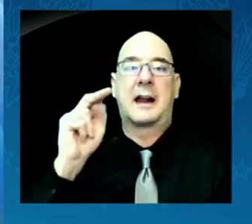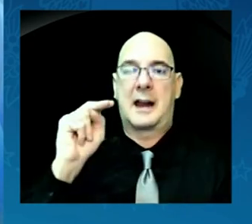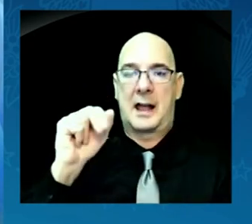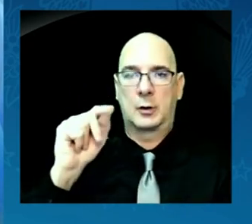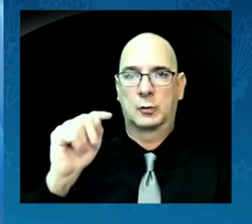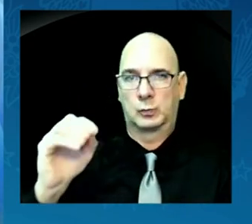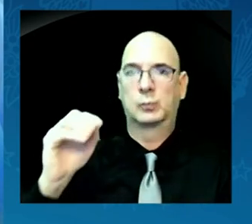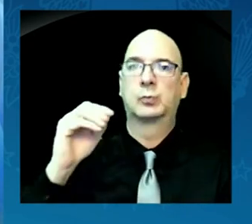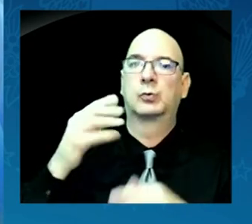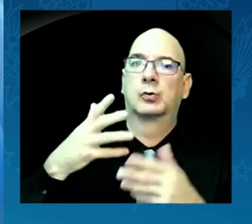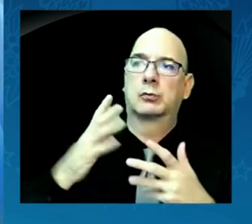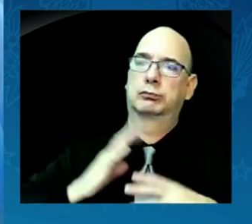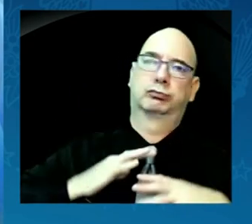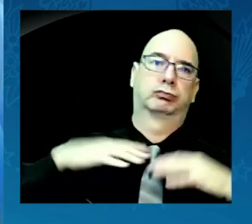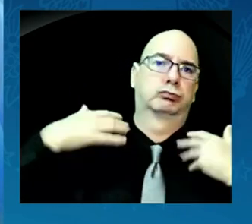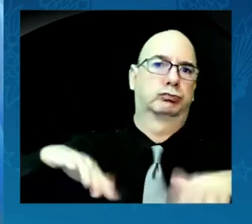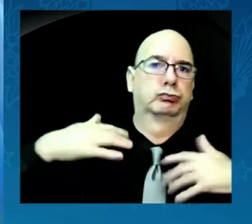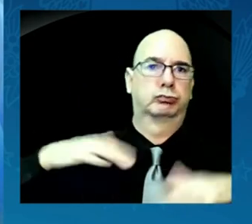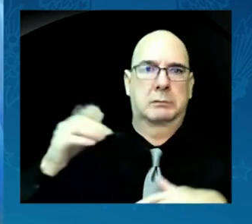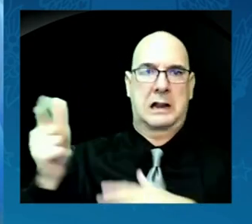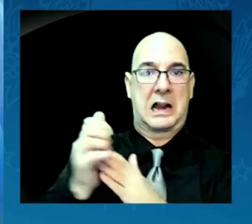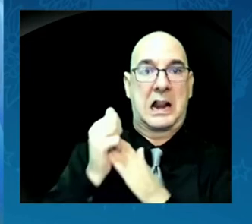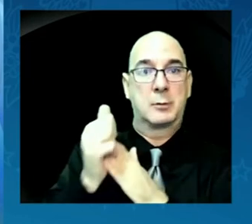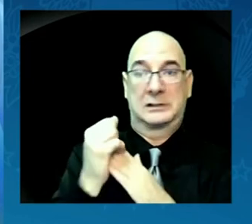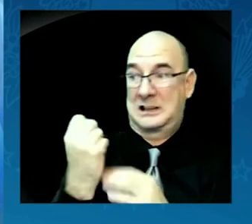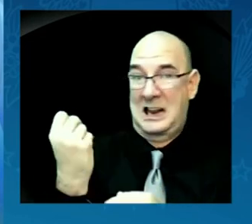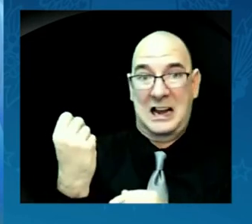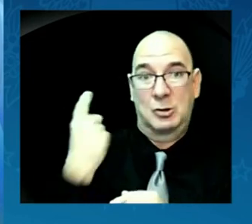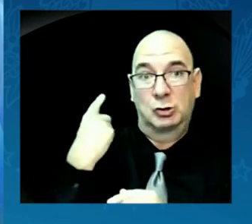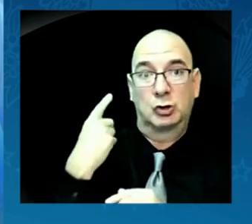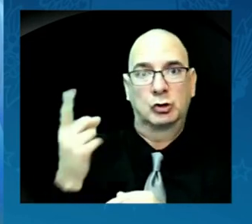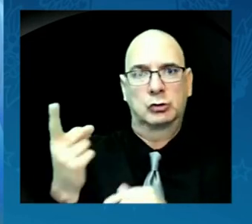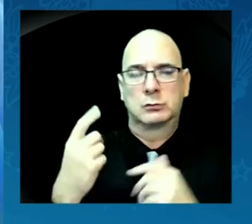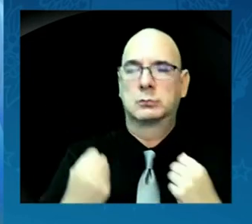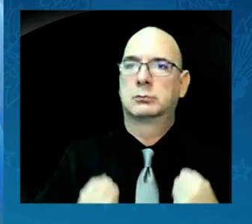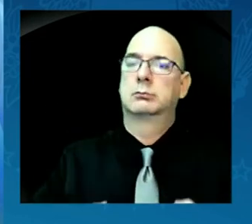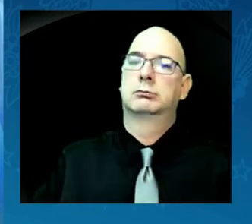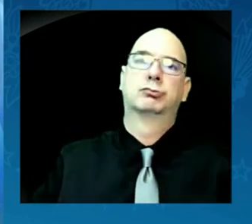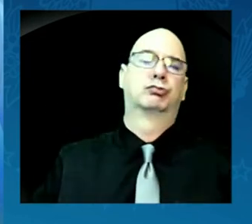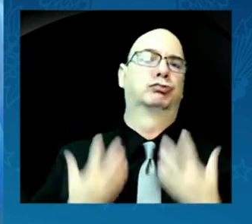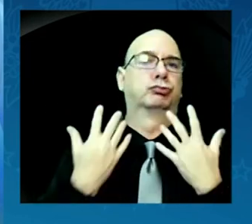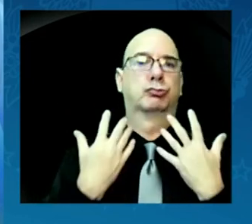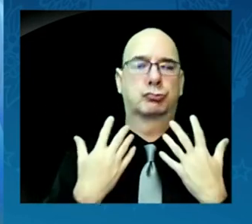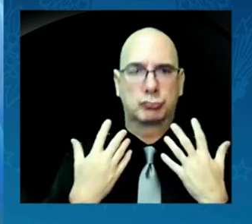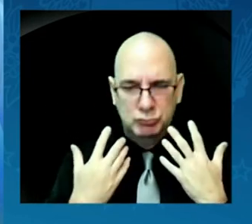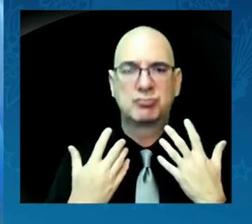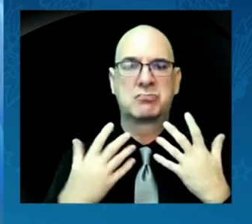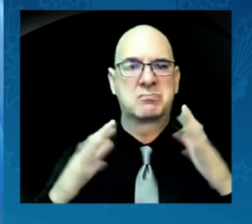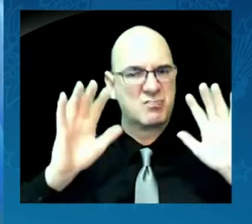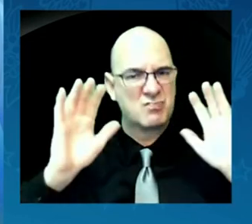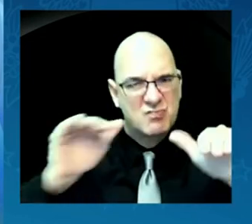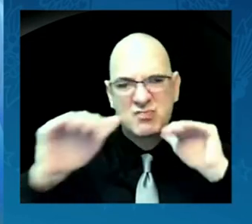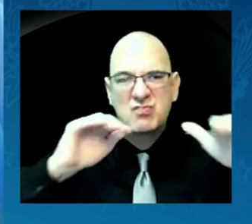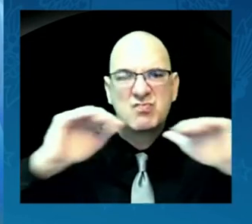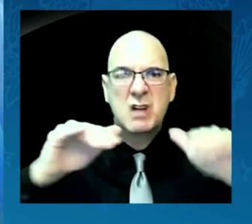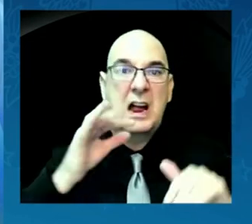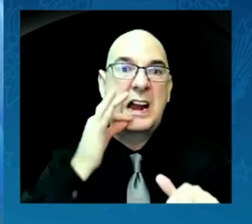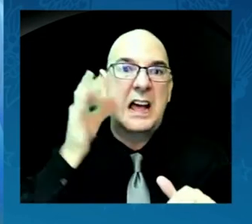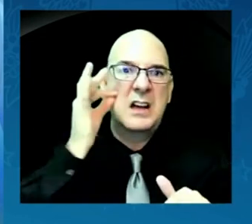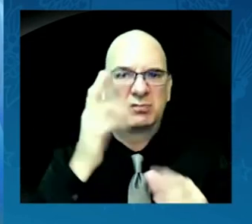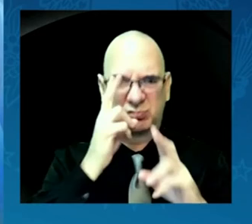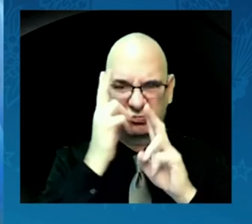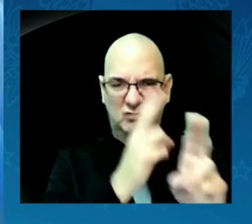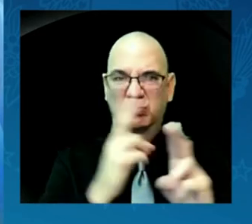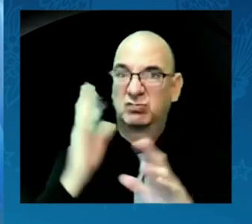year, to inspire her peers and to honor the rights that her ancestors fought for, Allie rode to the